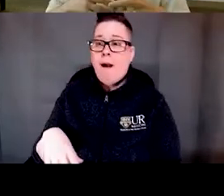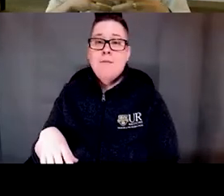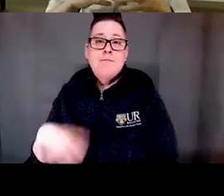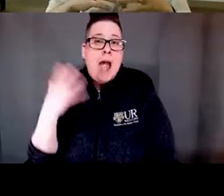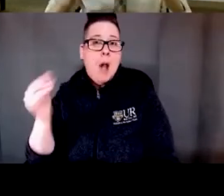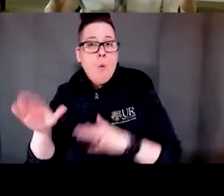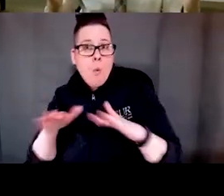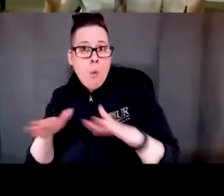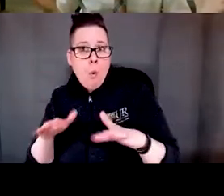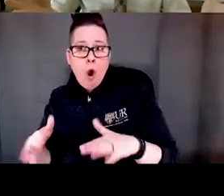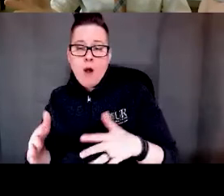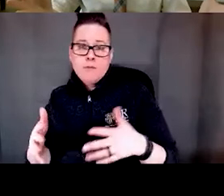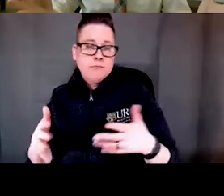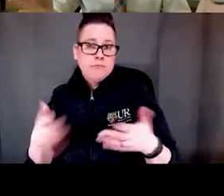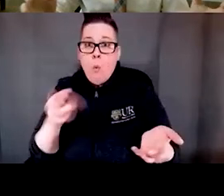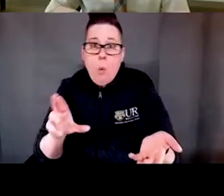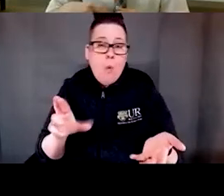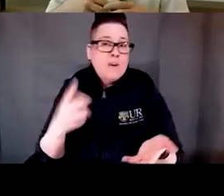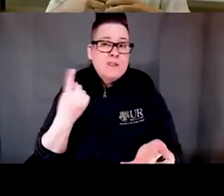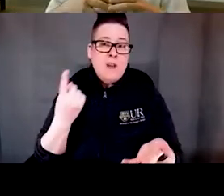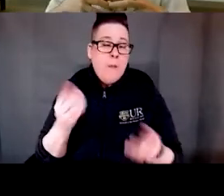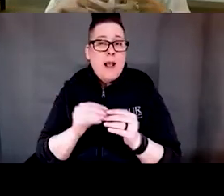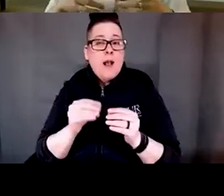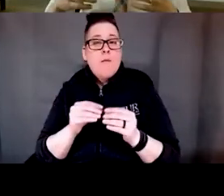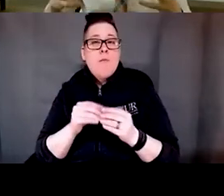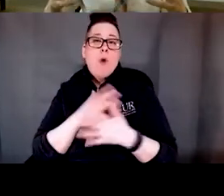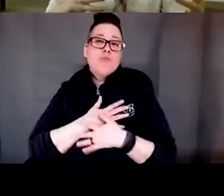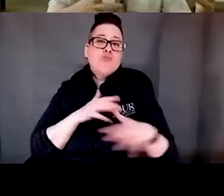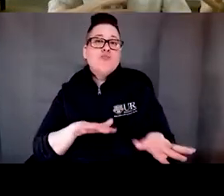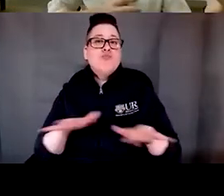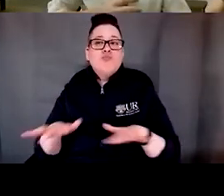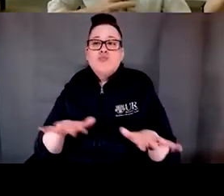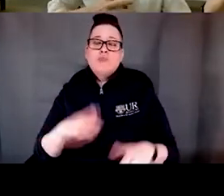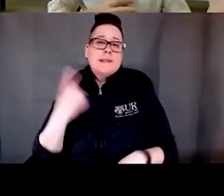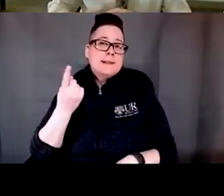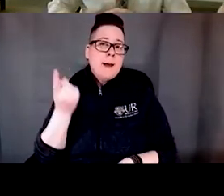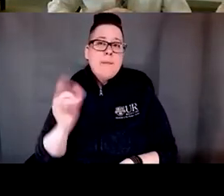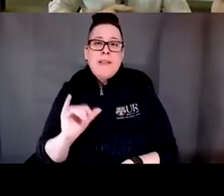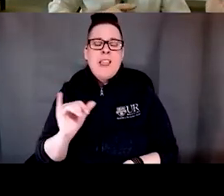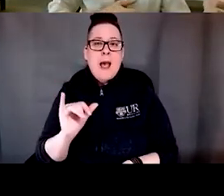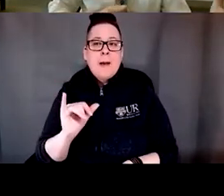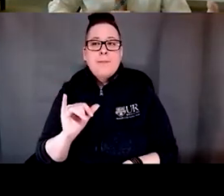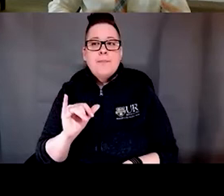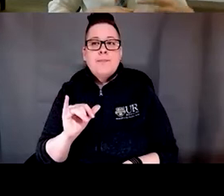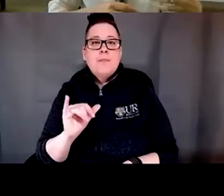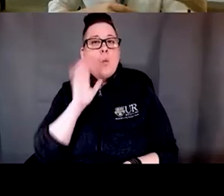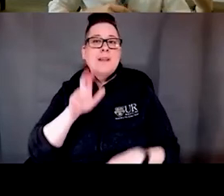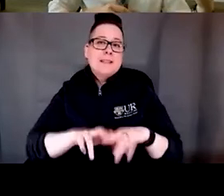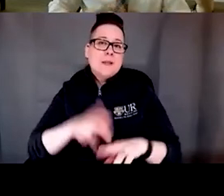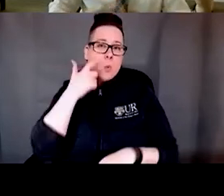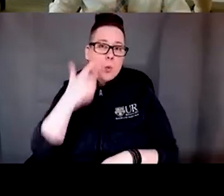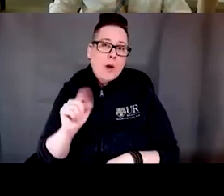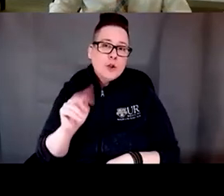walks. It could be, or it could be something very sedentary. It could be something, you know, like sitting, like watching TV,